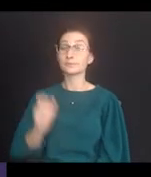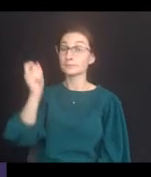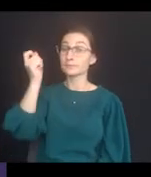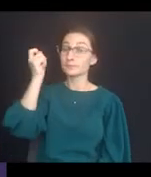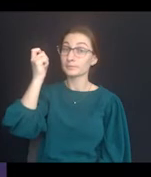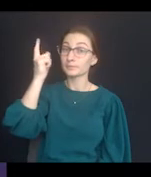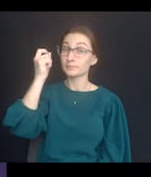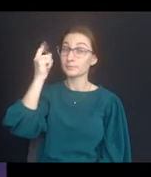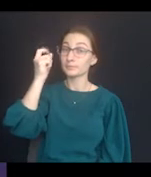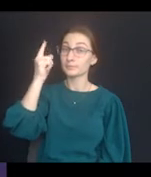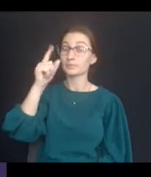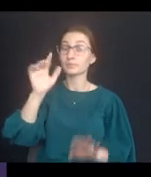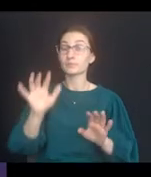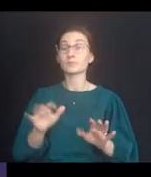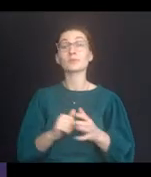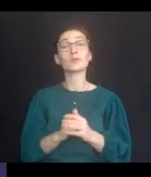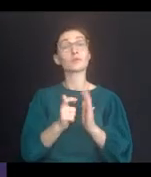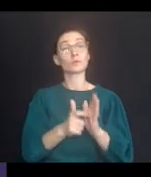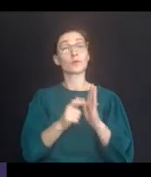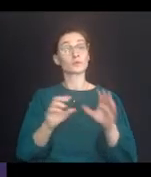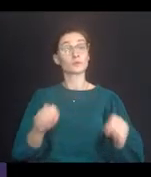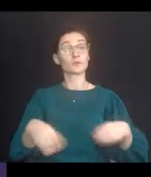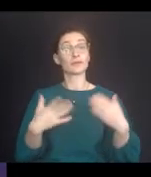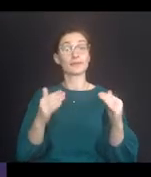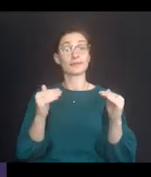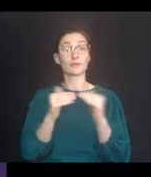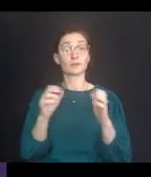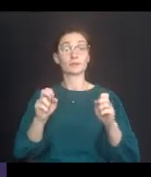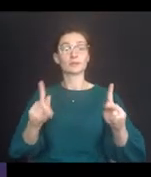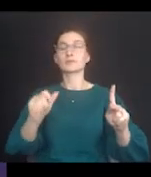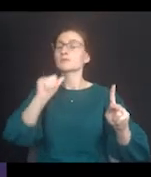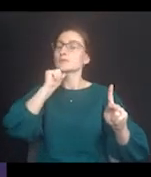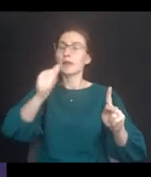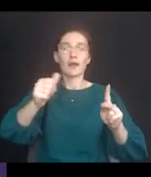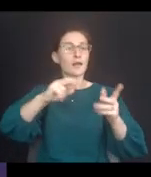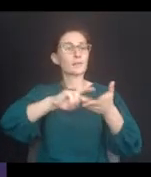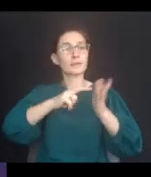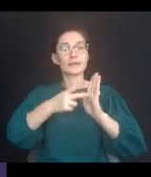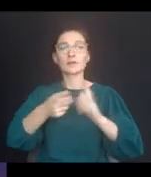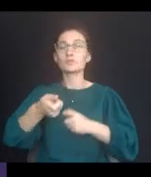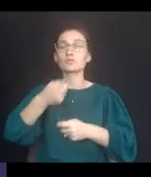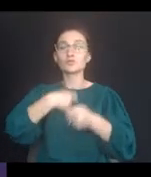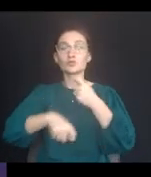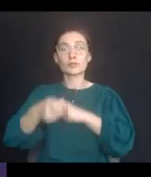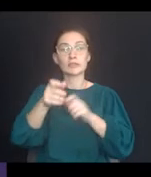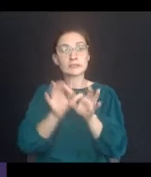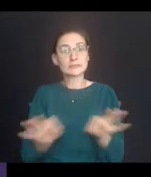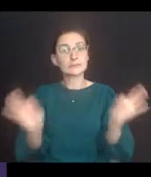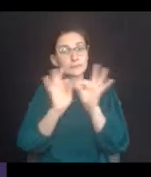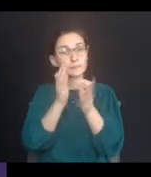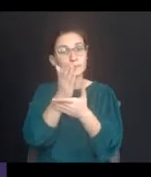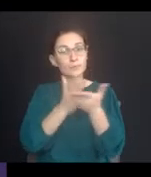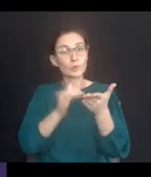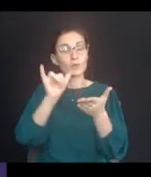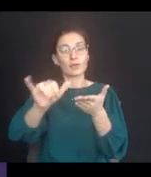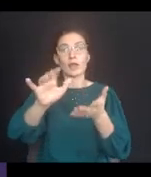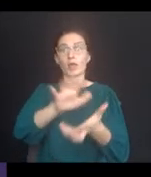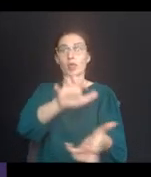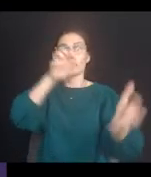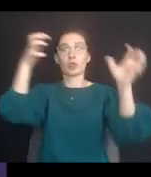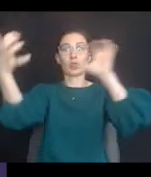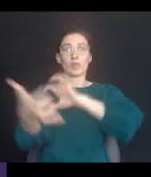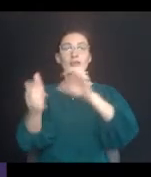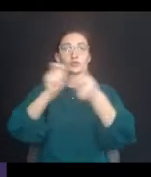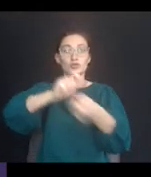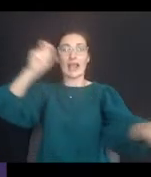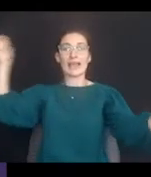However, the requirement to provide an equal opportunity does not mean changing essential elements that affect the fundamental